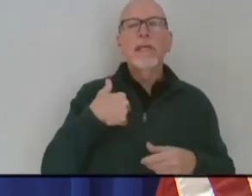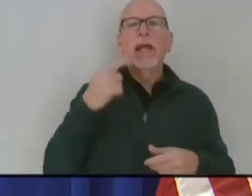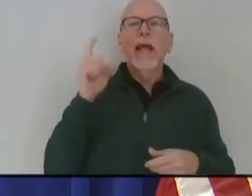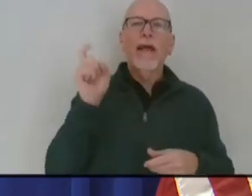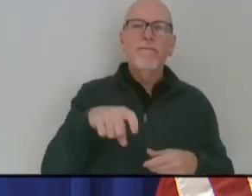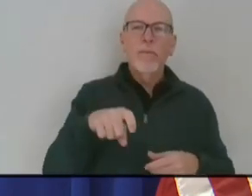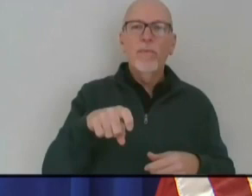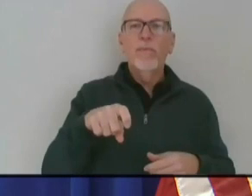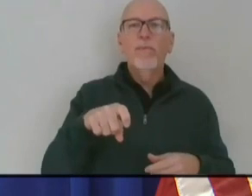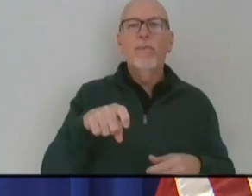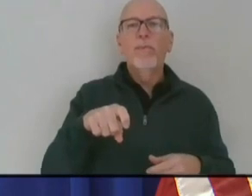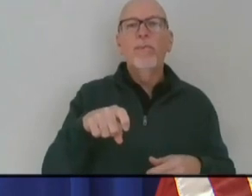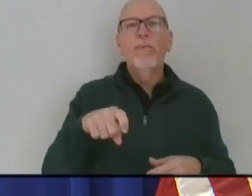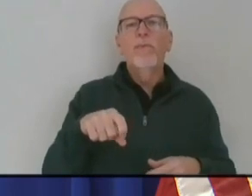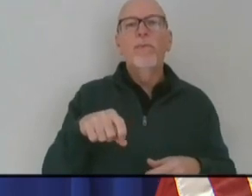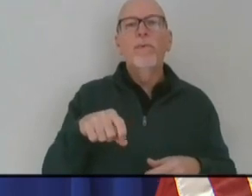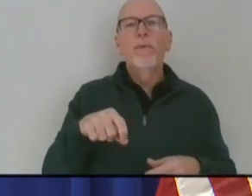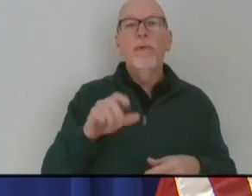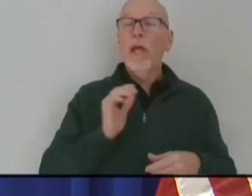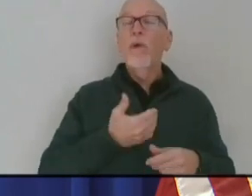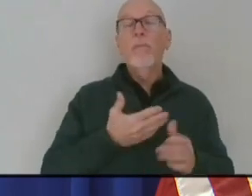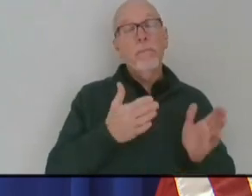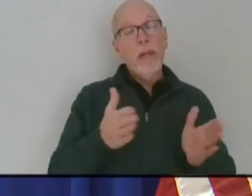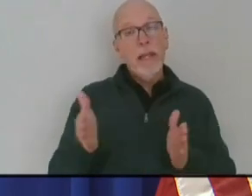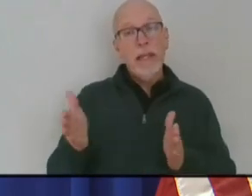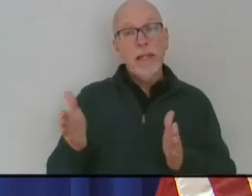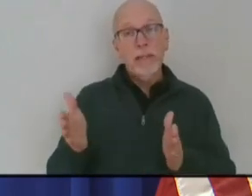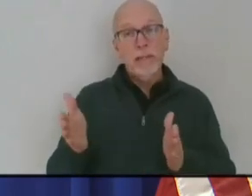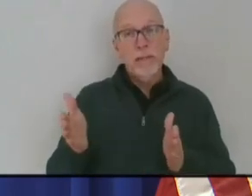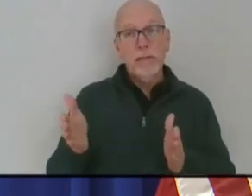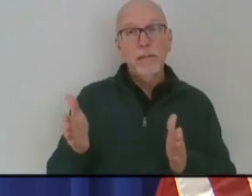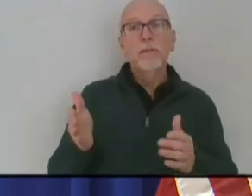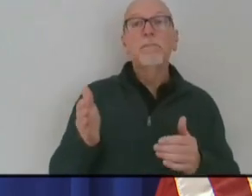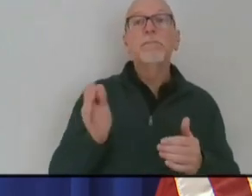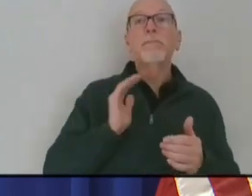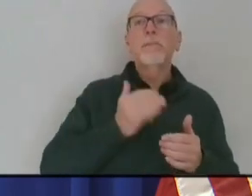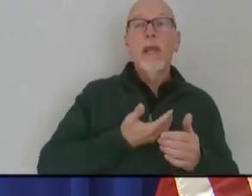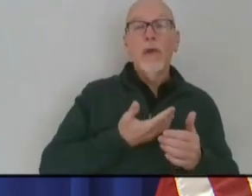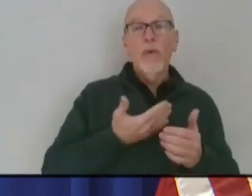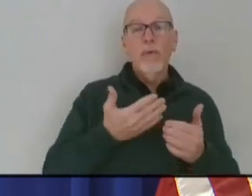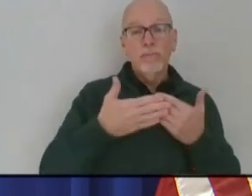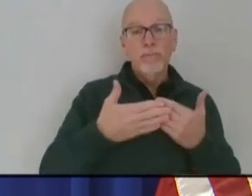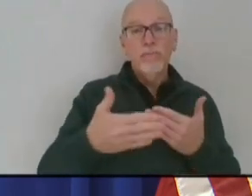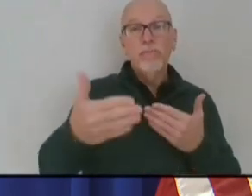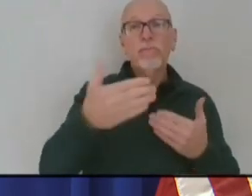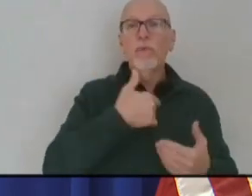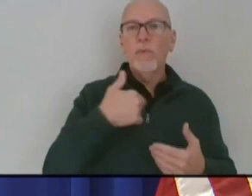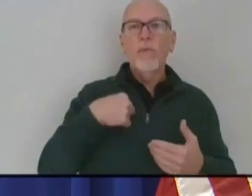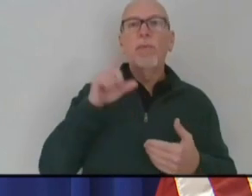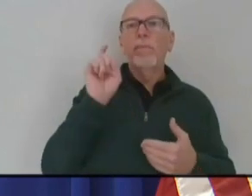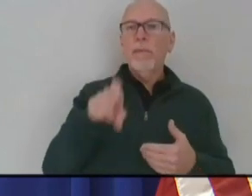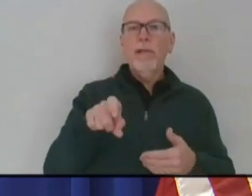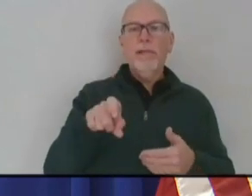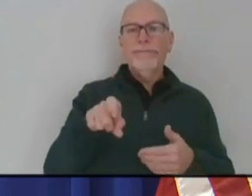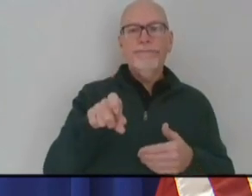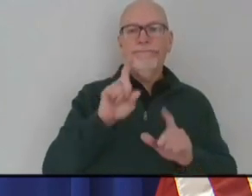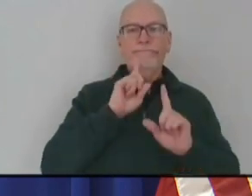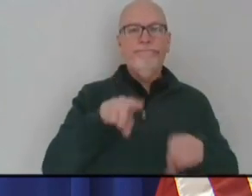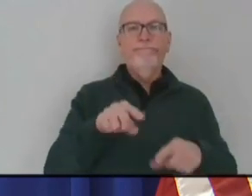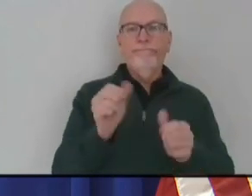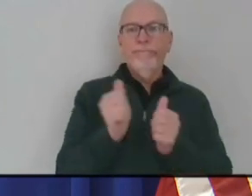our plan and our path forward has got to react to that reality